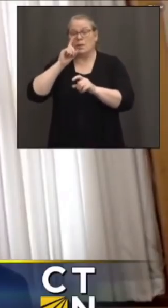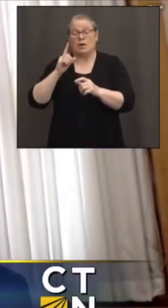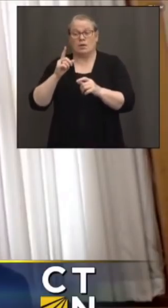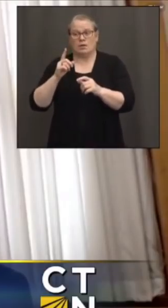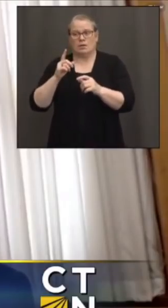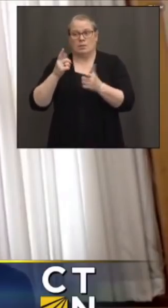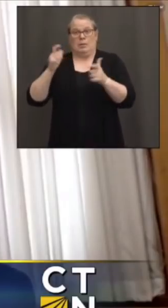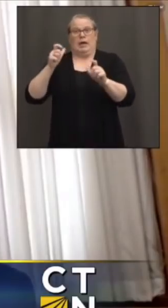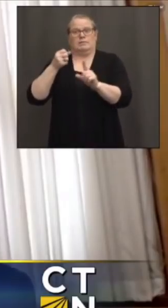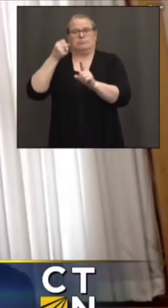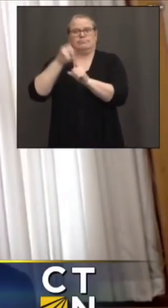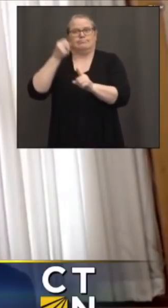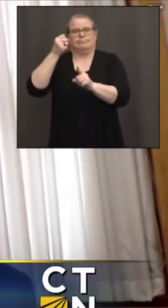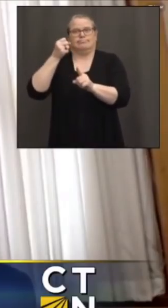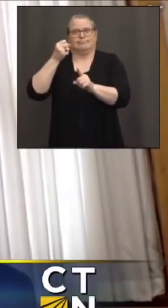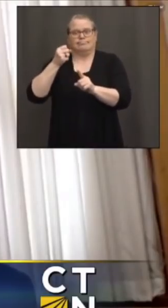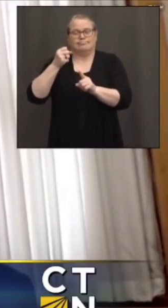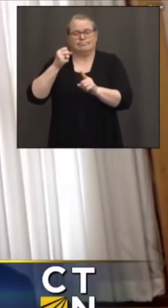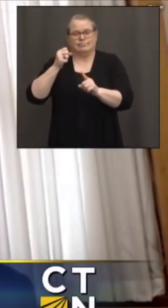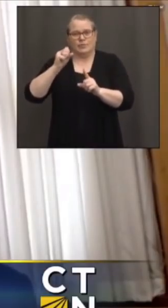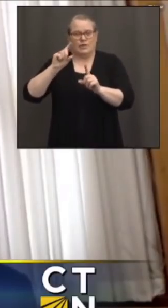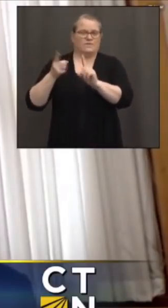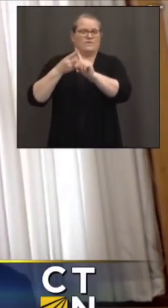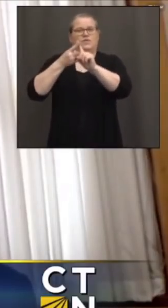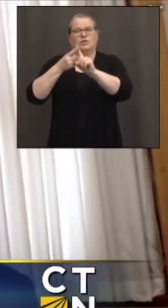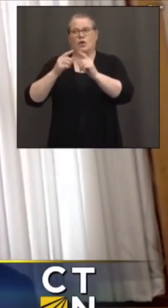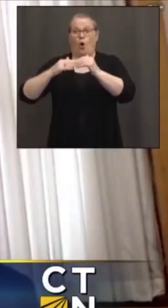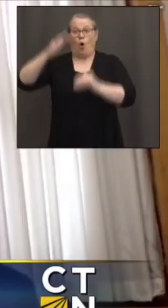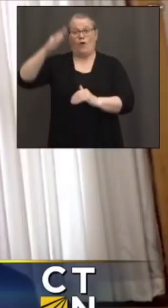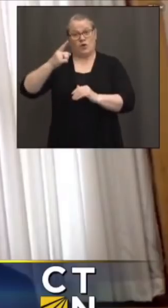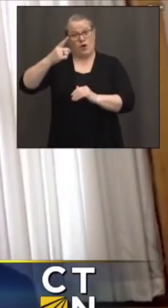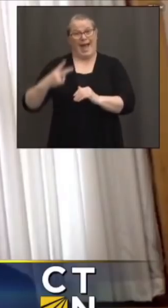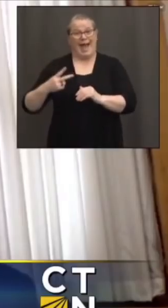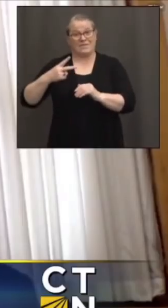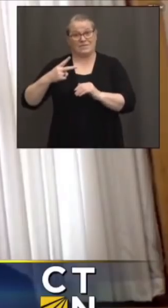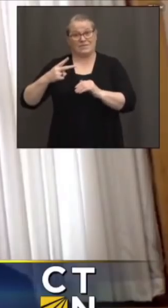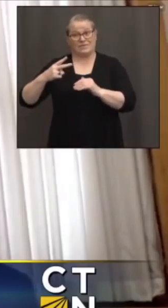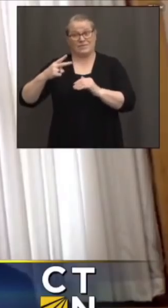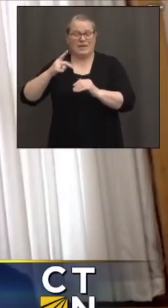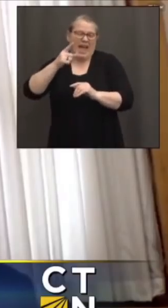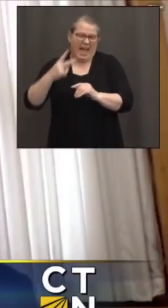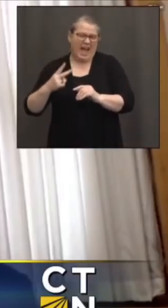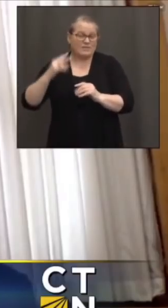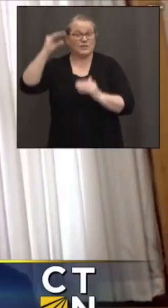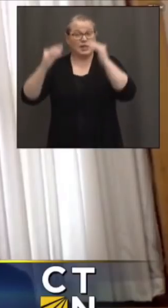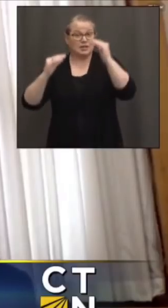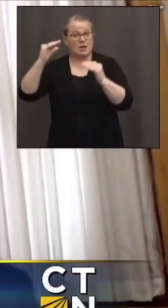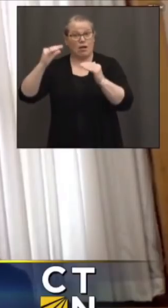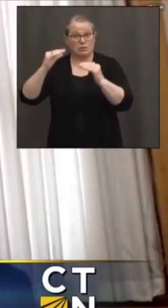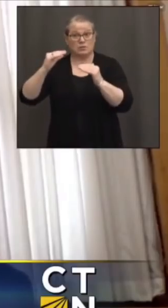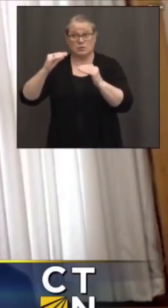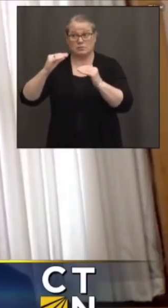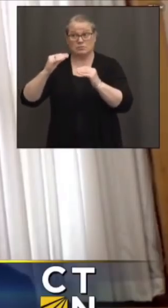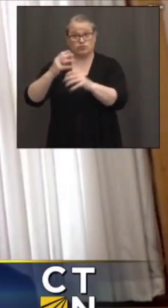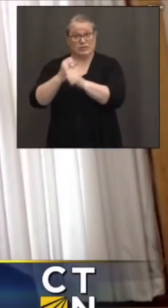having received their first dose of mRNA, you know, of a vaccine, of half of the adult population receiving their first dose. But